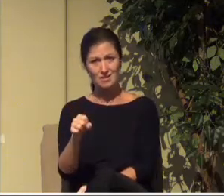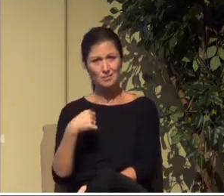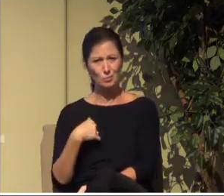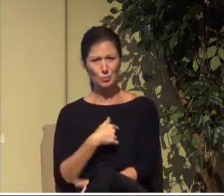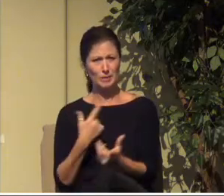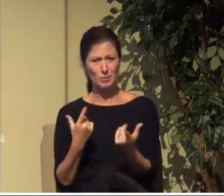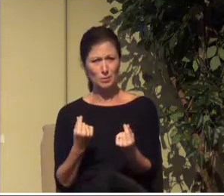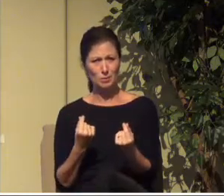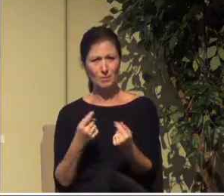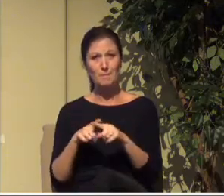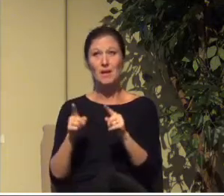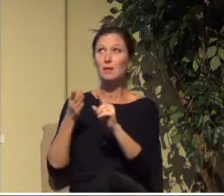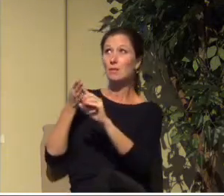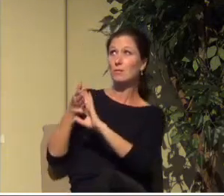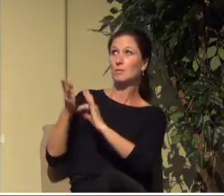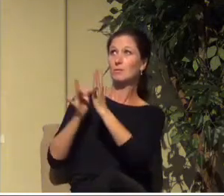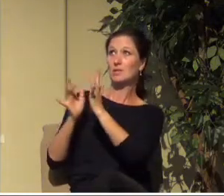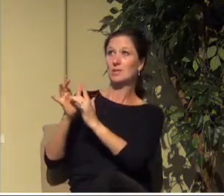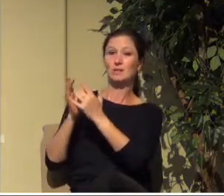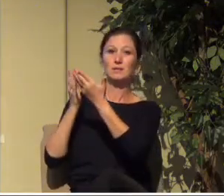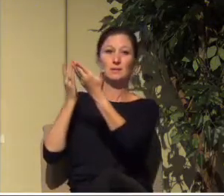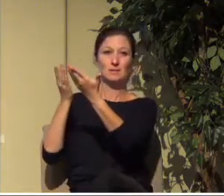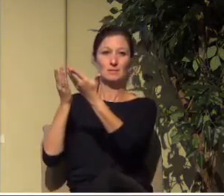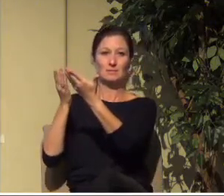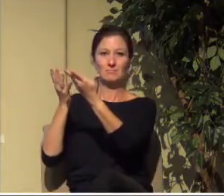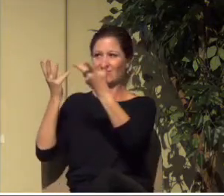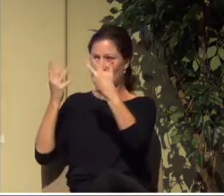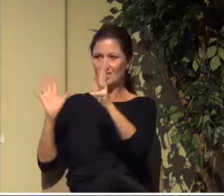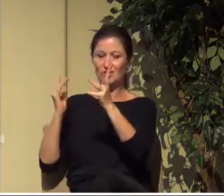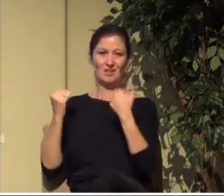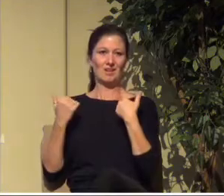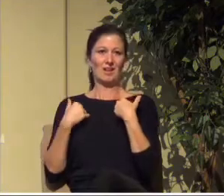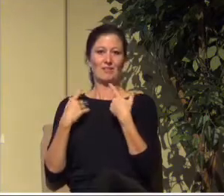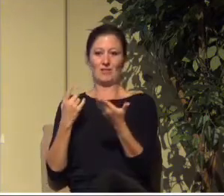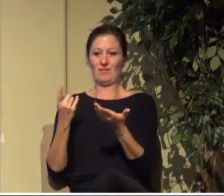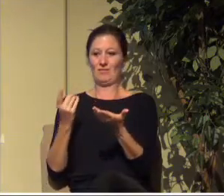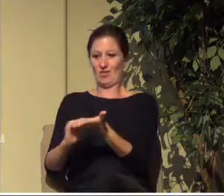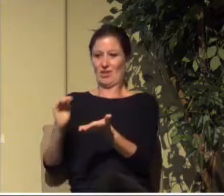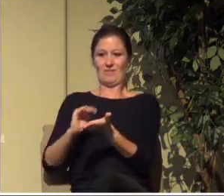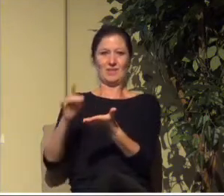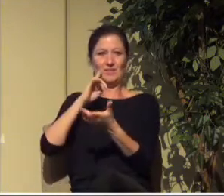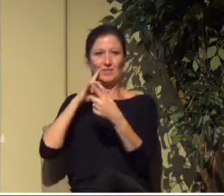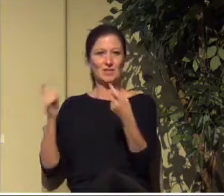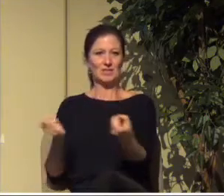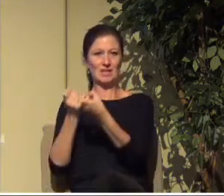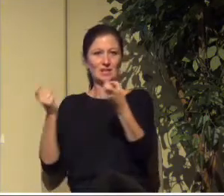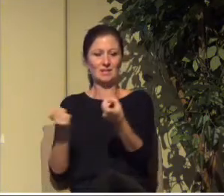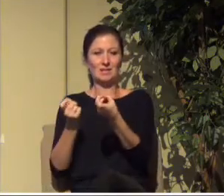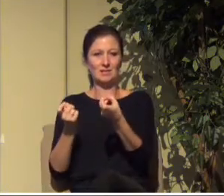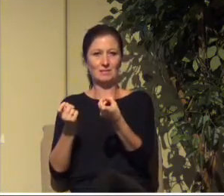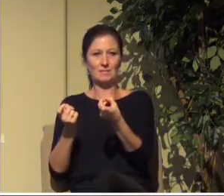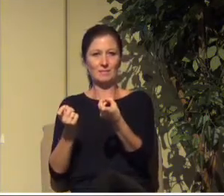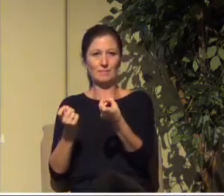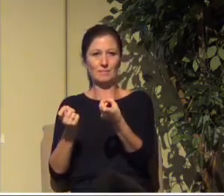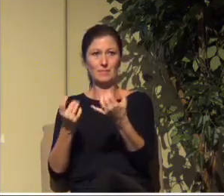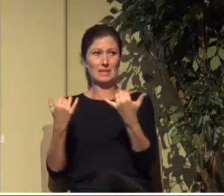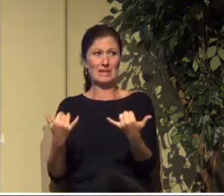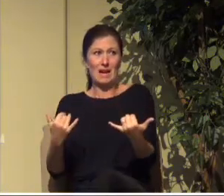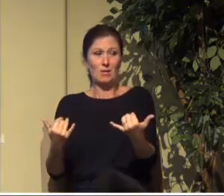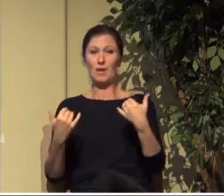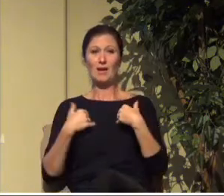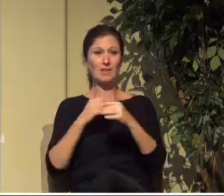cross. In him, we have the forgiveness of sins. Romans 8 says, there is therefore now no condemnation